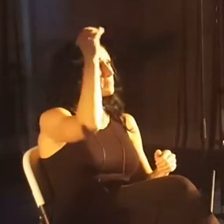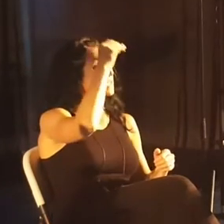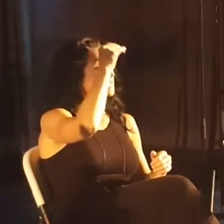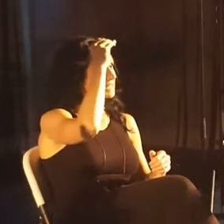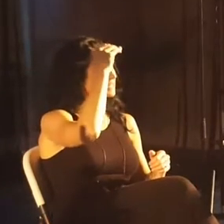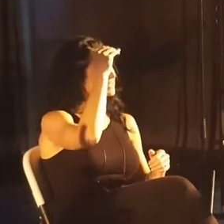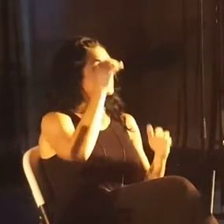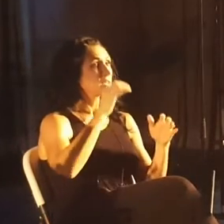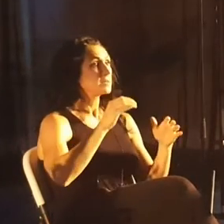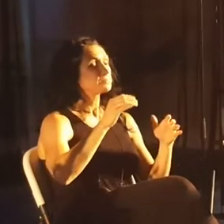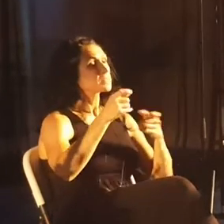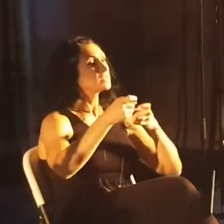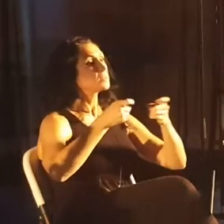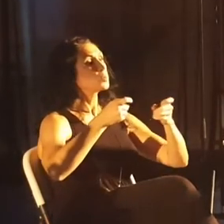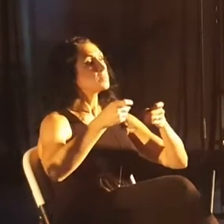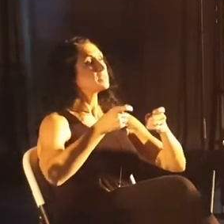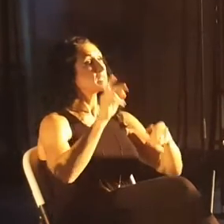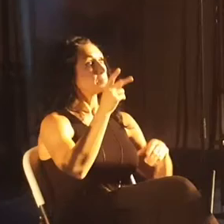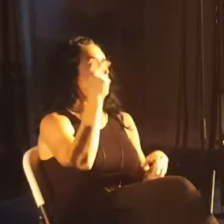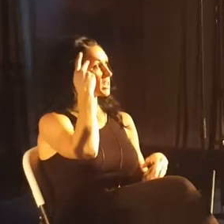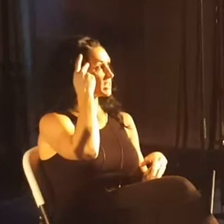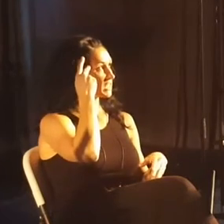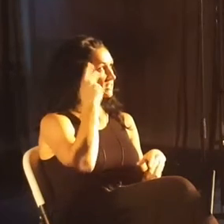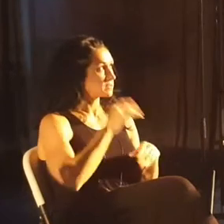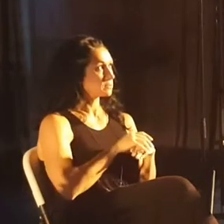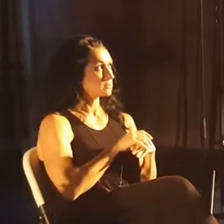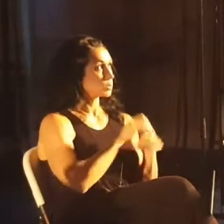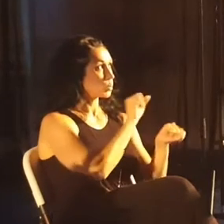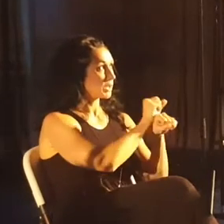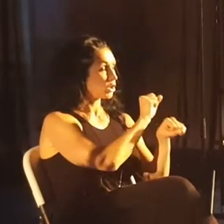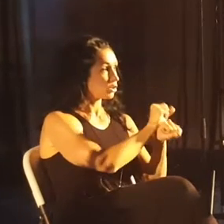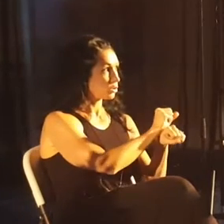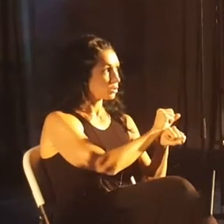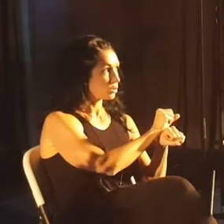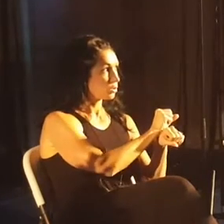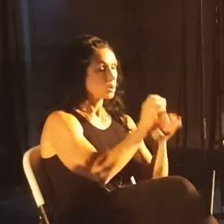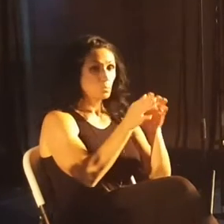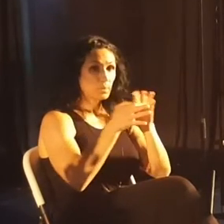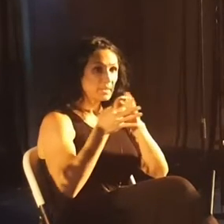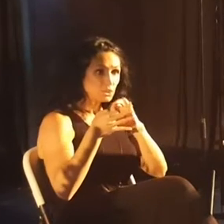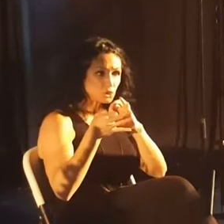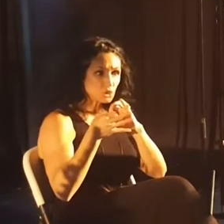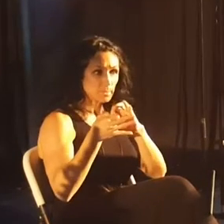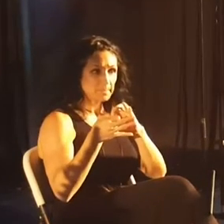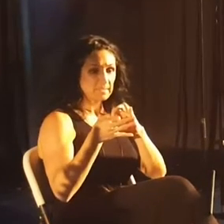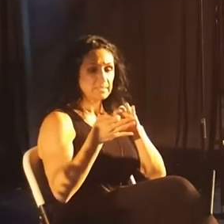supremacy. Our politics. Our career. Our relationships.